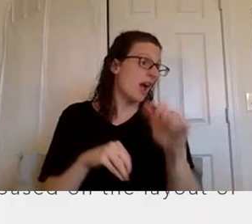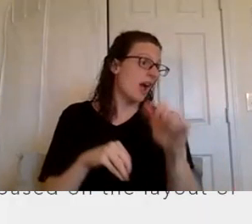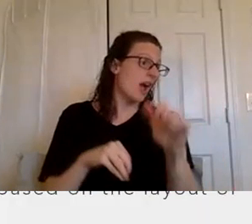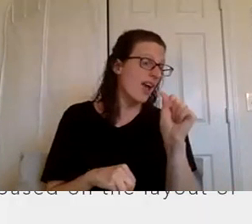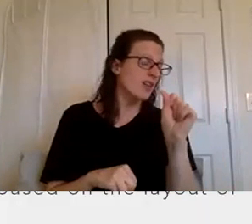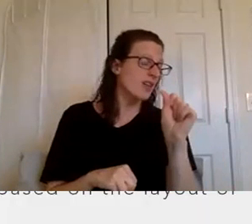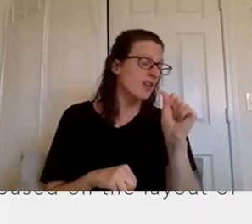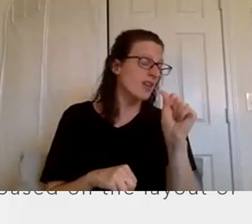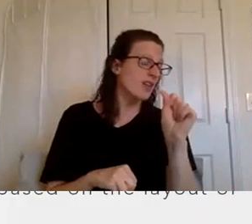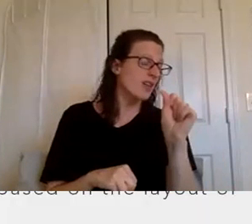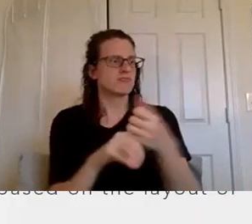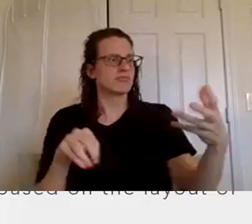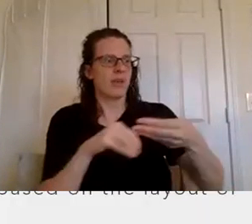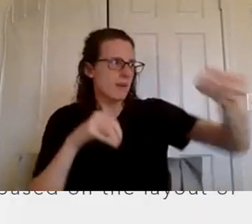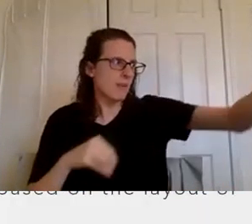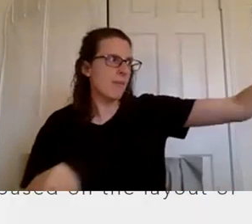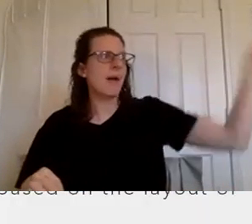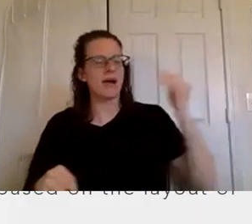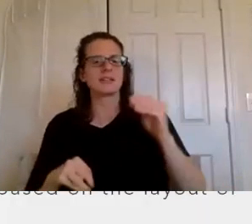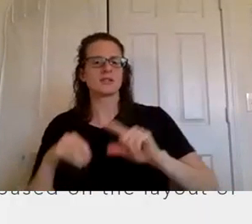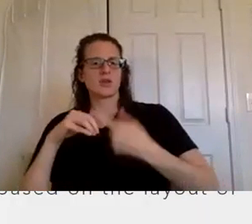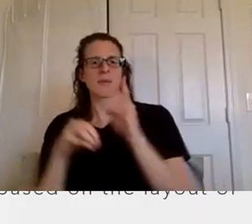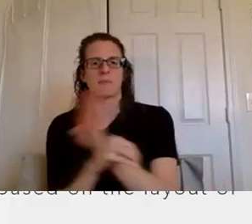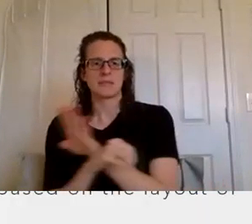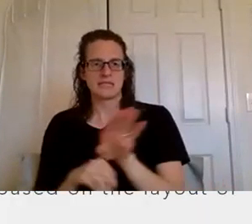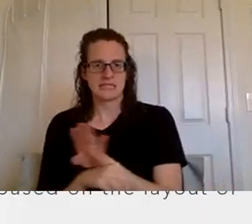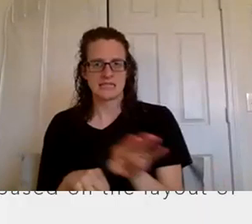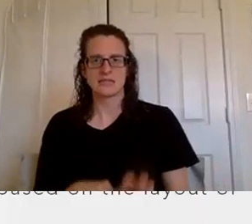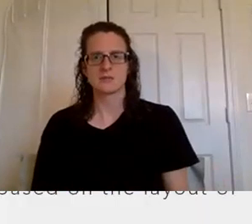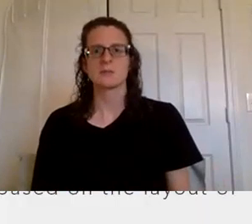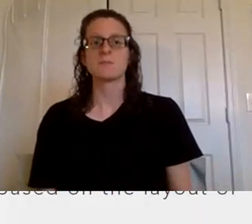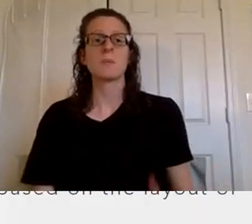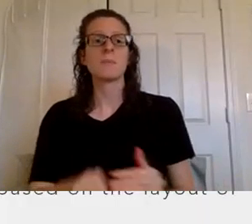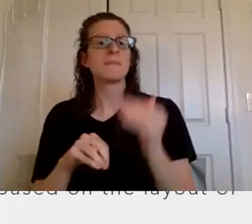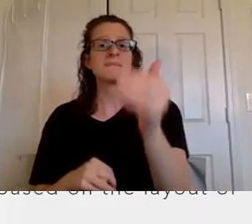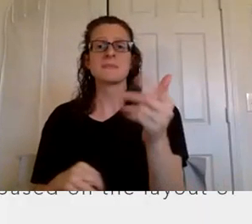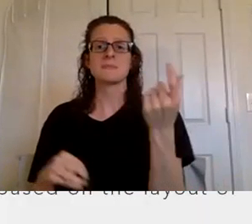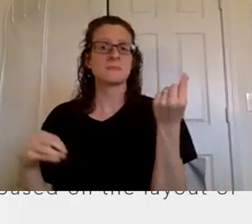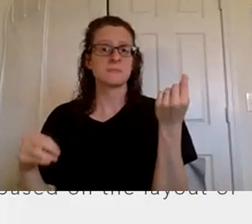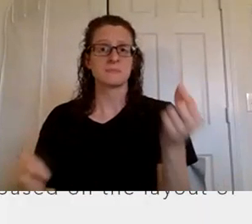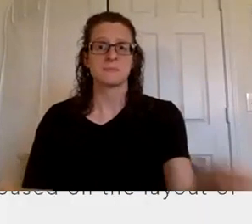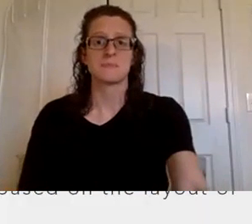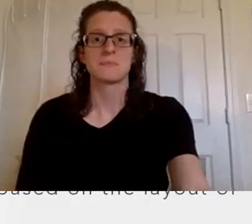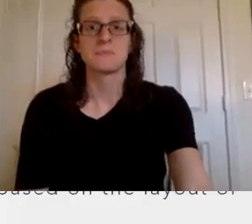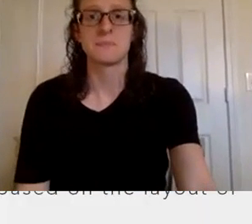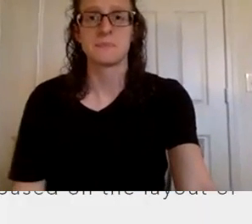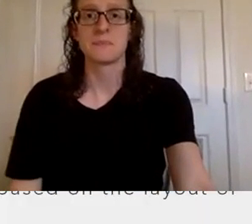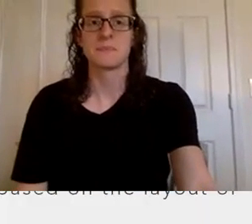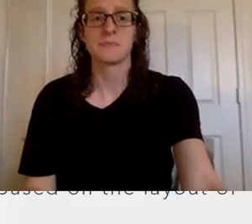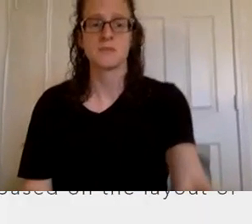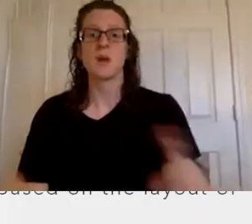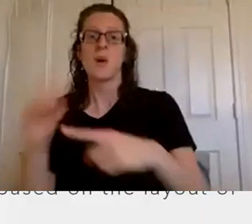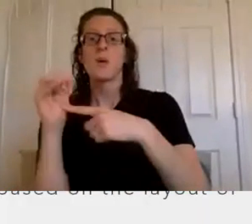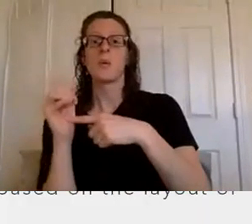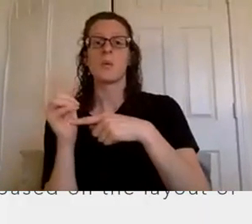then they just do um so what's next so um once you